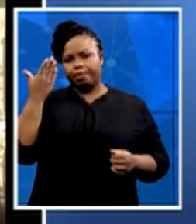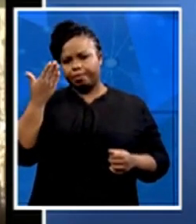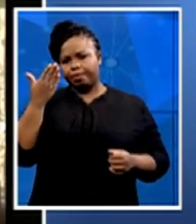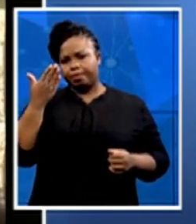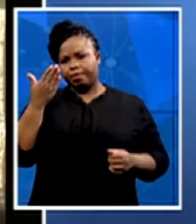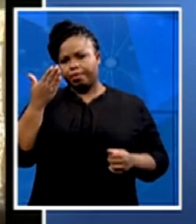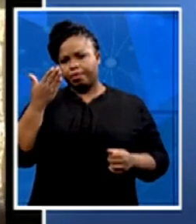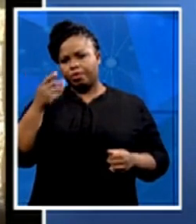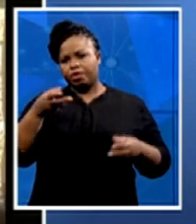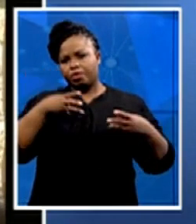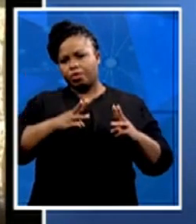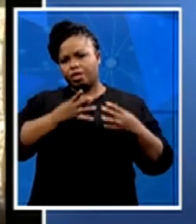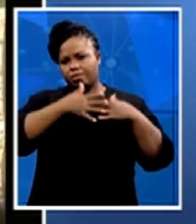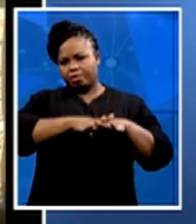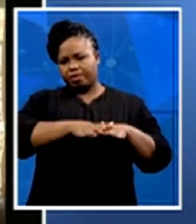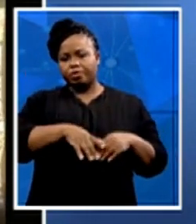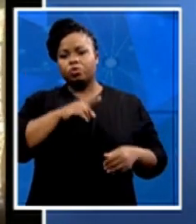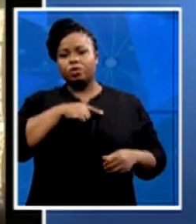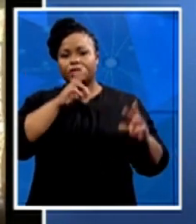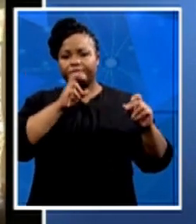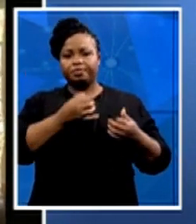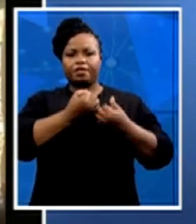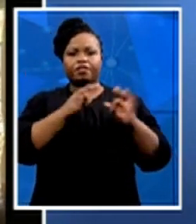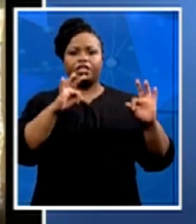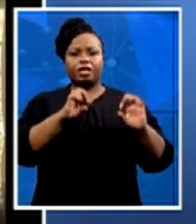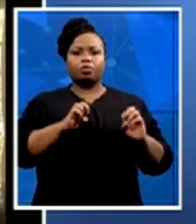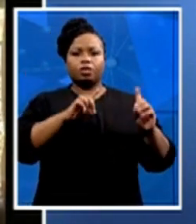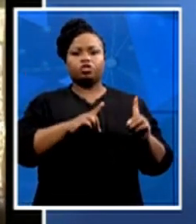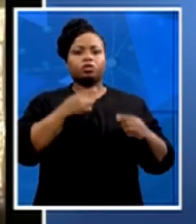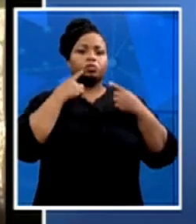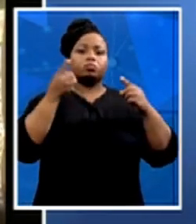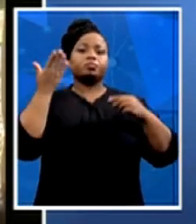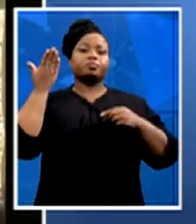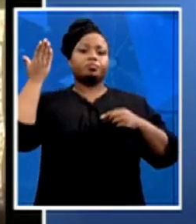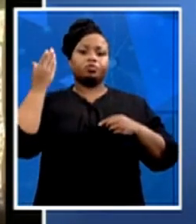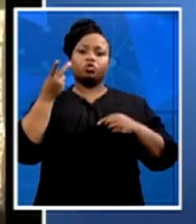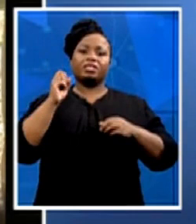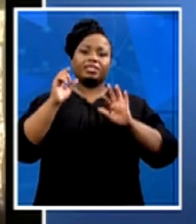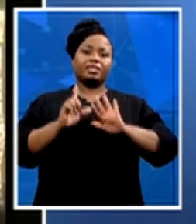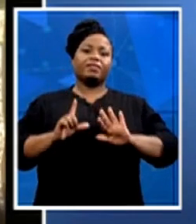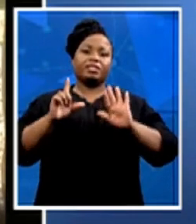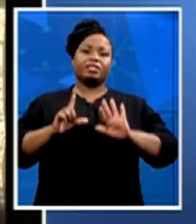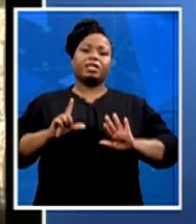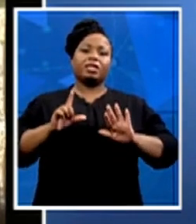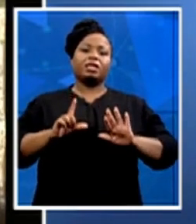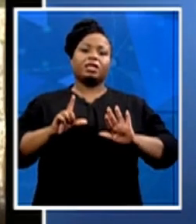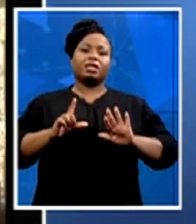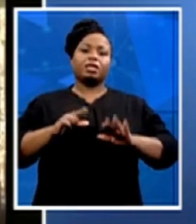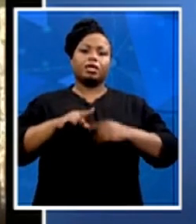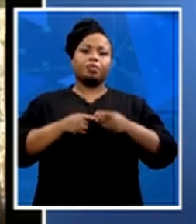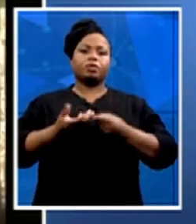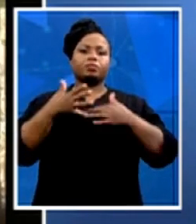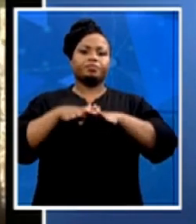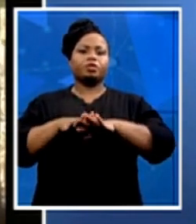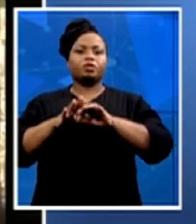education and the announcement that was made in 2017 with regards to the implementation of free education is actually a policy